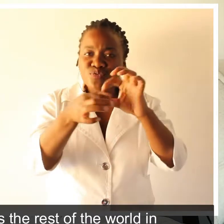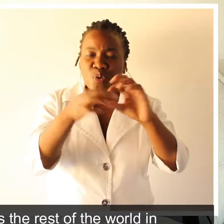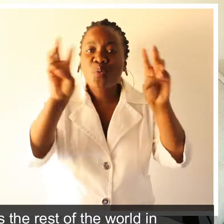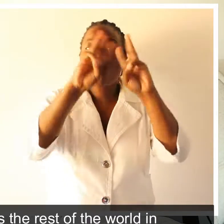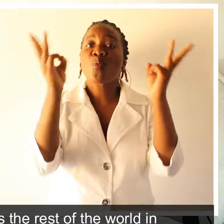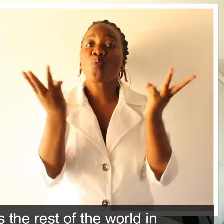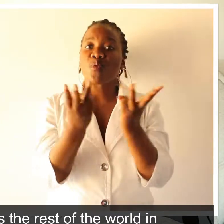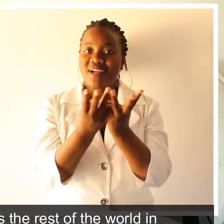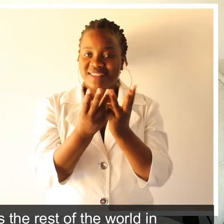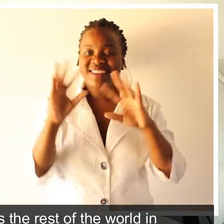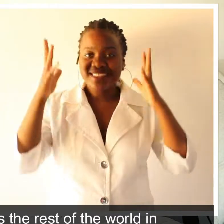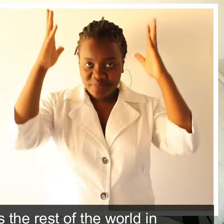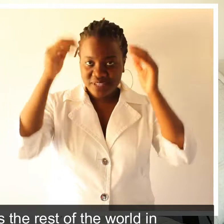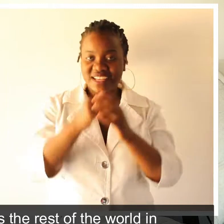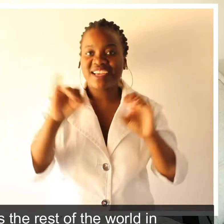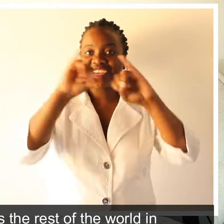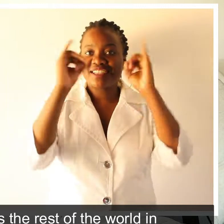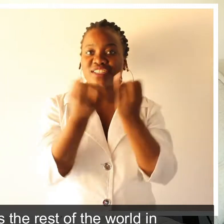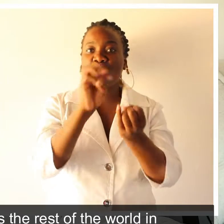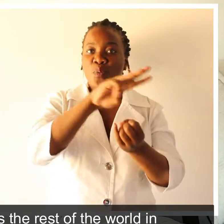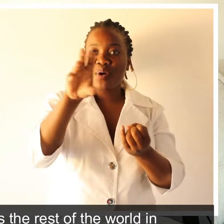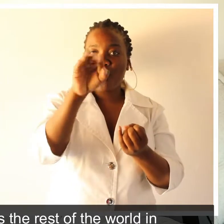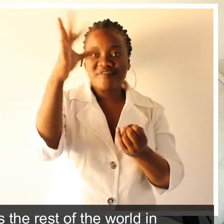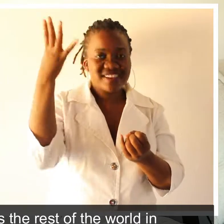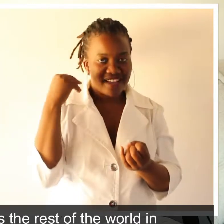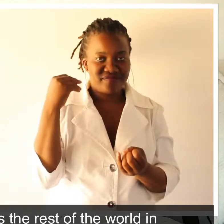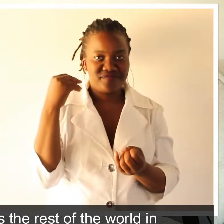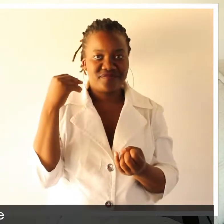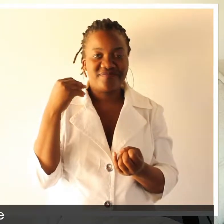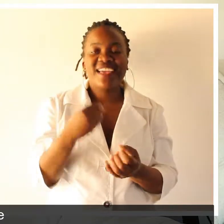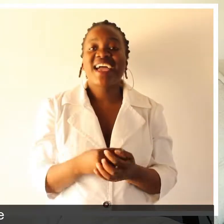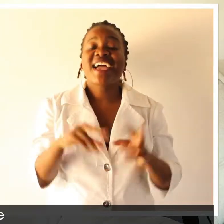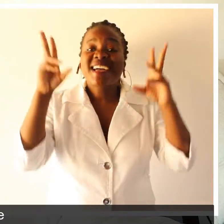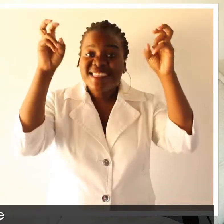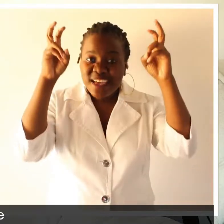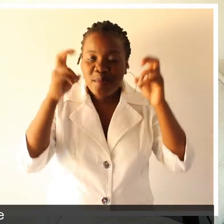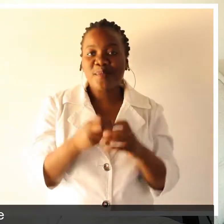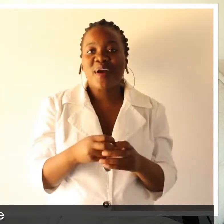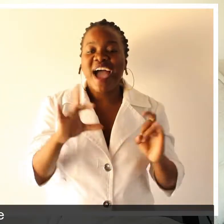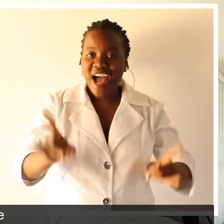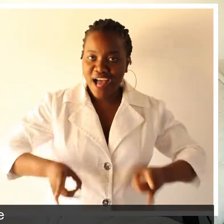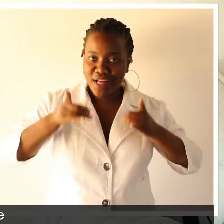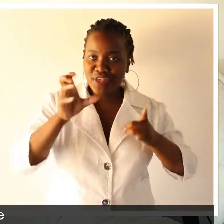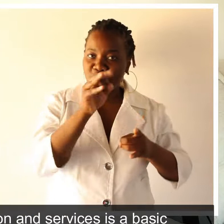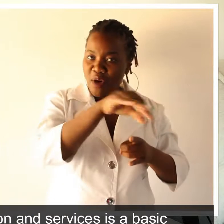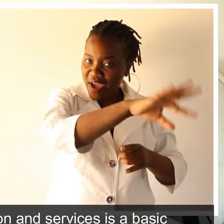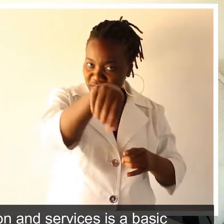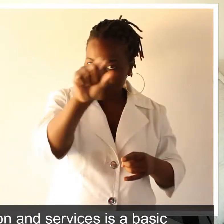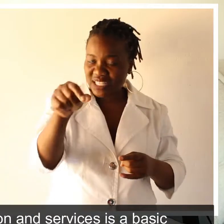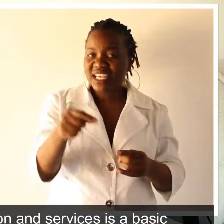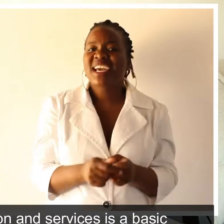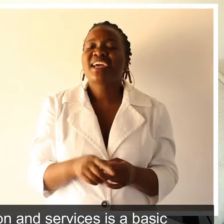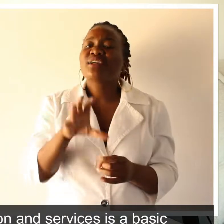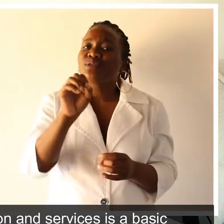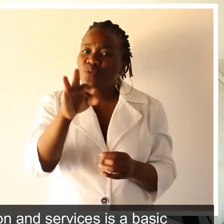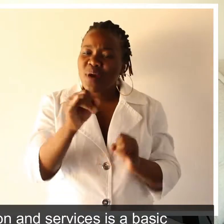have joined the rest of the world in commemorating the International Week of the Dev. On the theme, Health for All, full